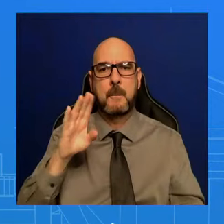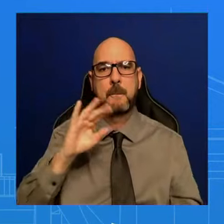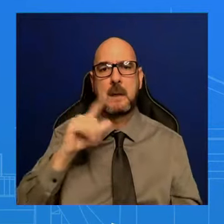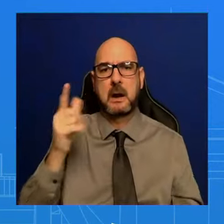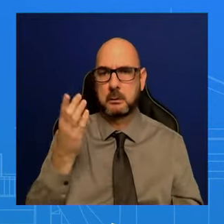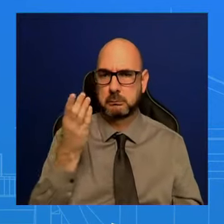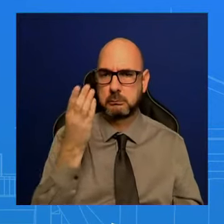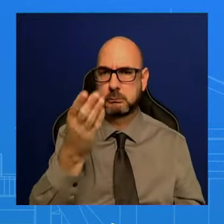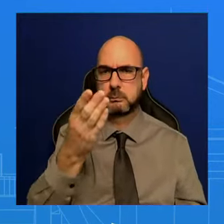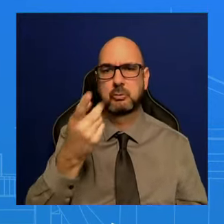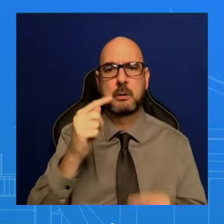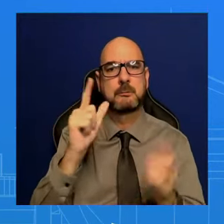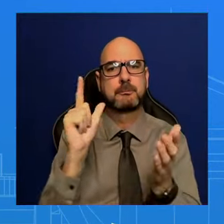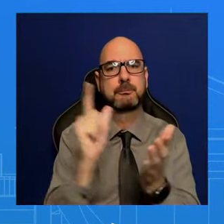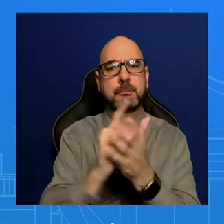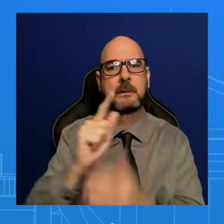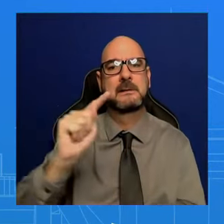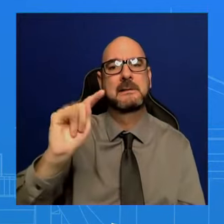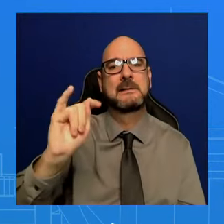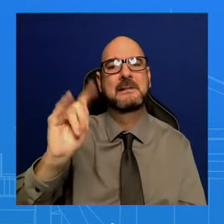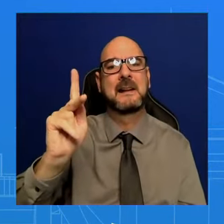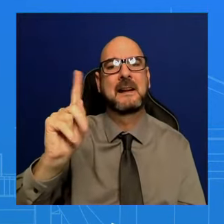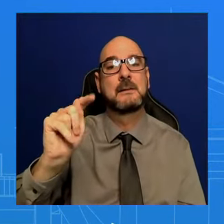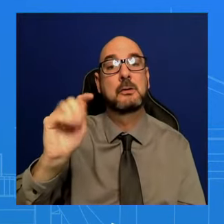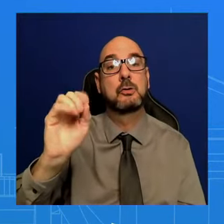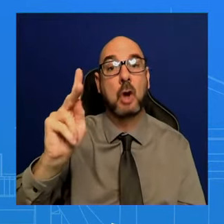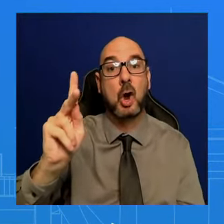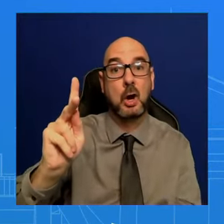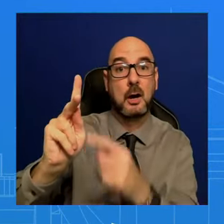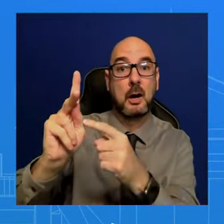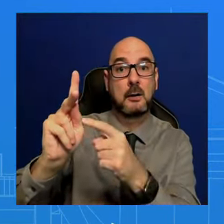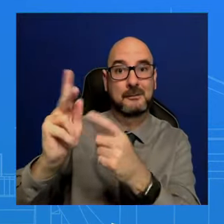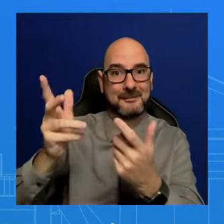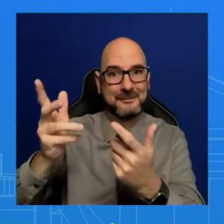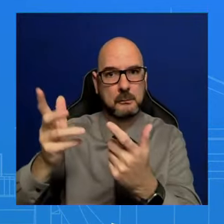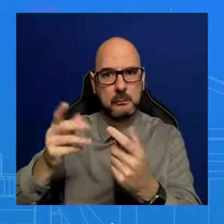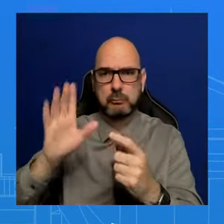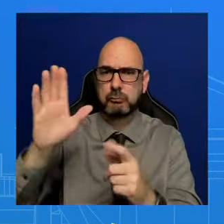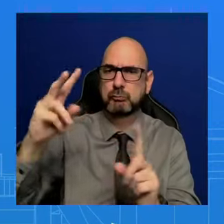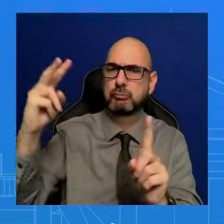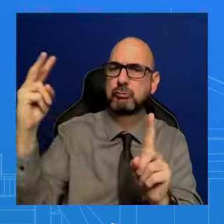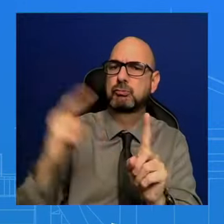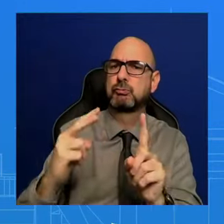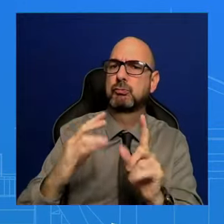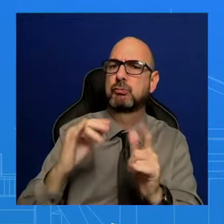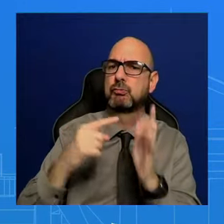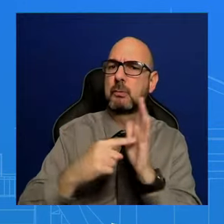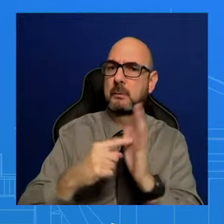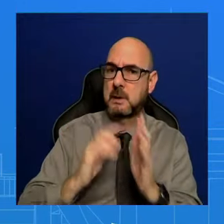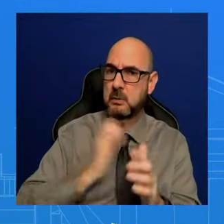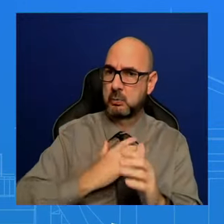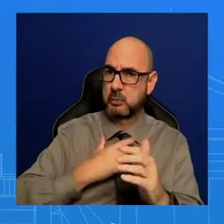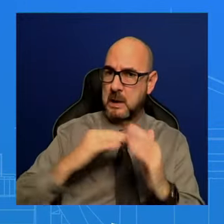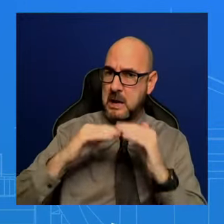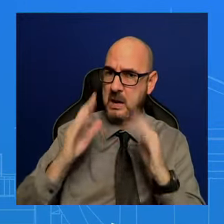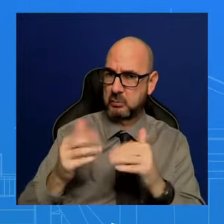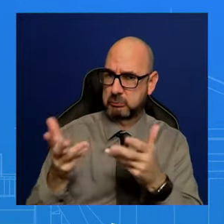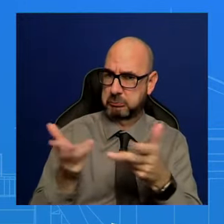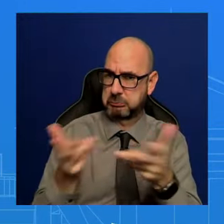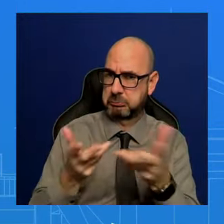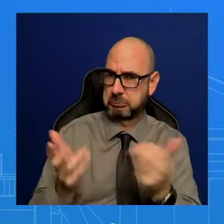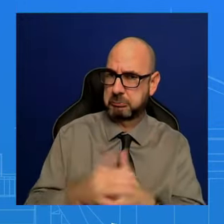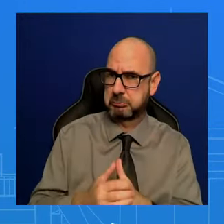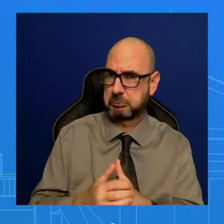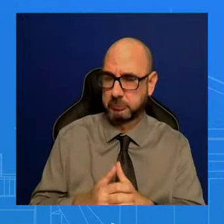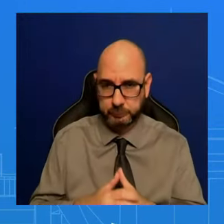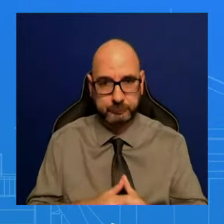Does Jake's views represent the views of the rest of the White House? So just a couple of things, and I'll get to your comment about the banning, but I do